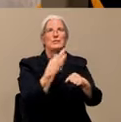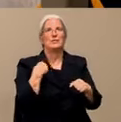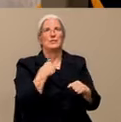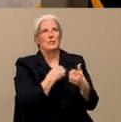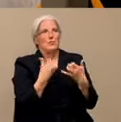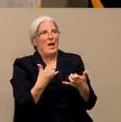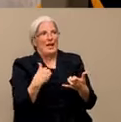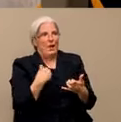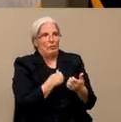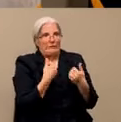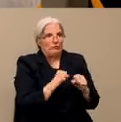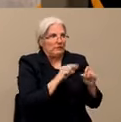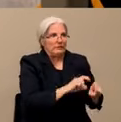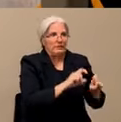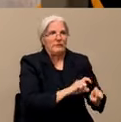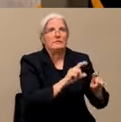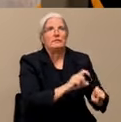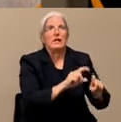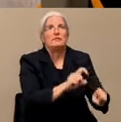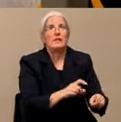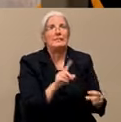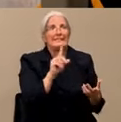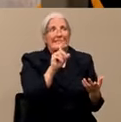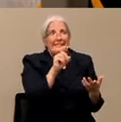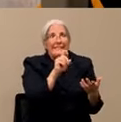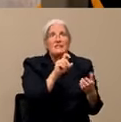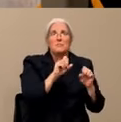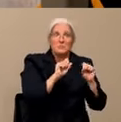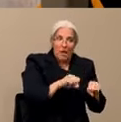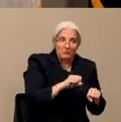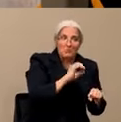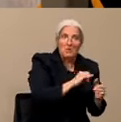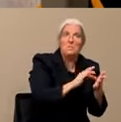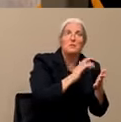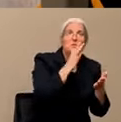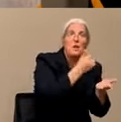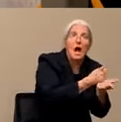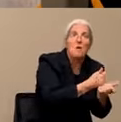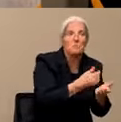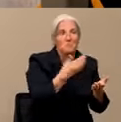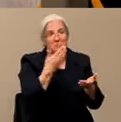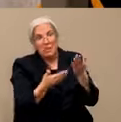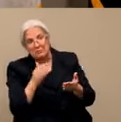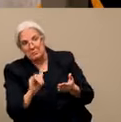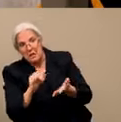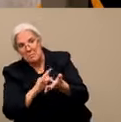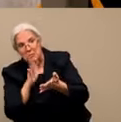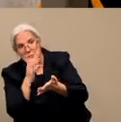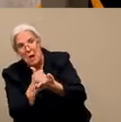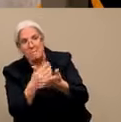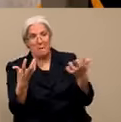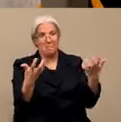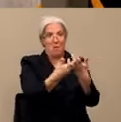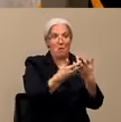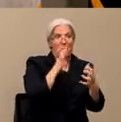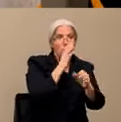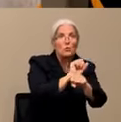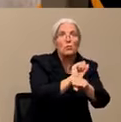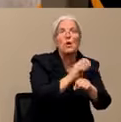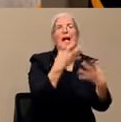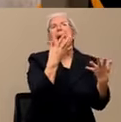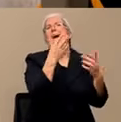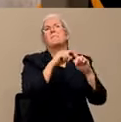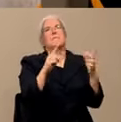seemed to work. But what we really need to do is compare it to like people where it's not used to see if it really worked or these people